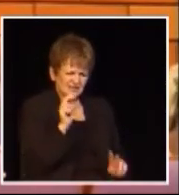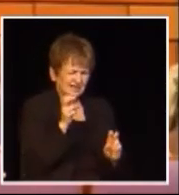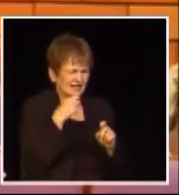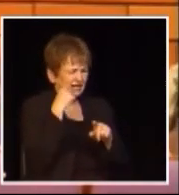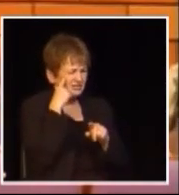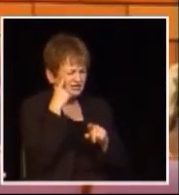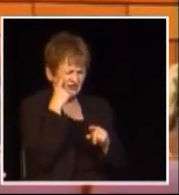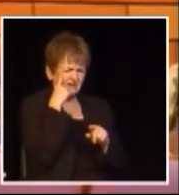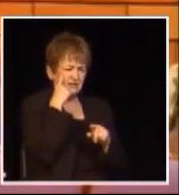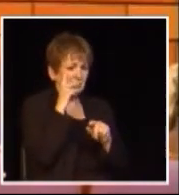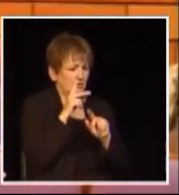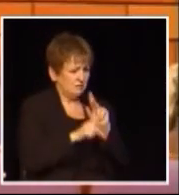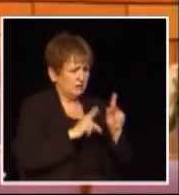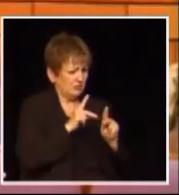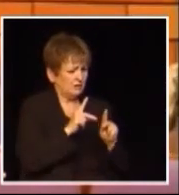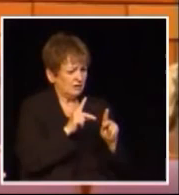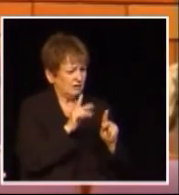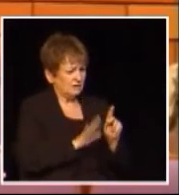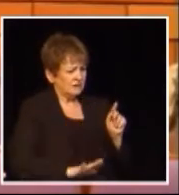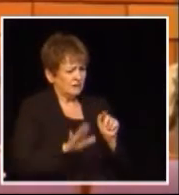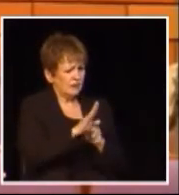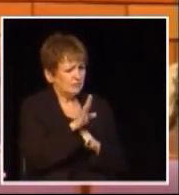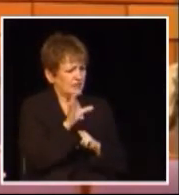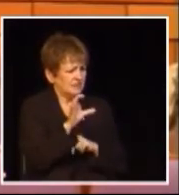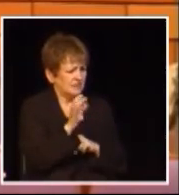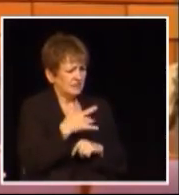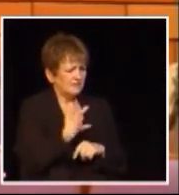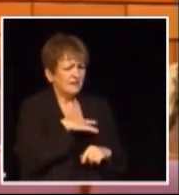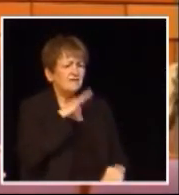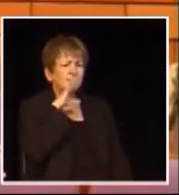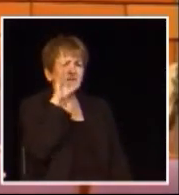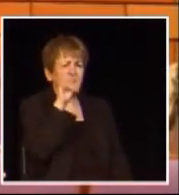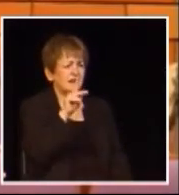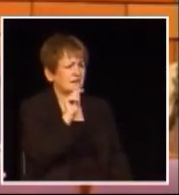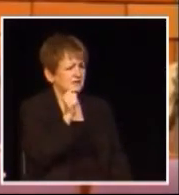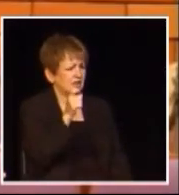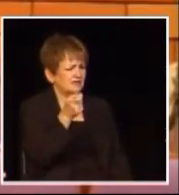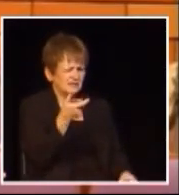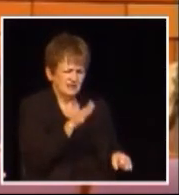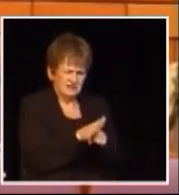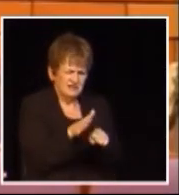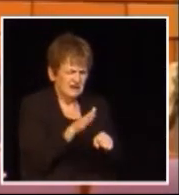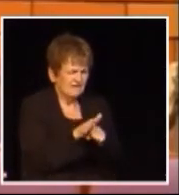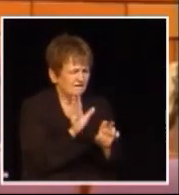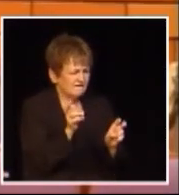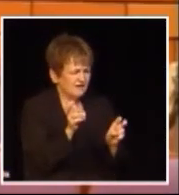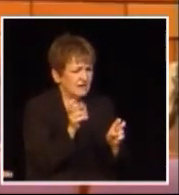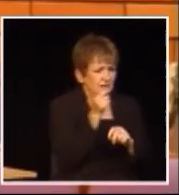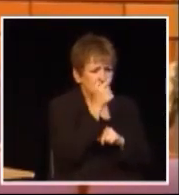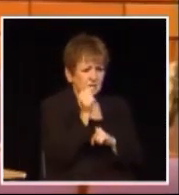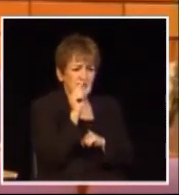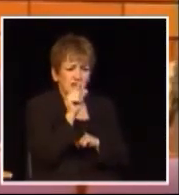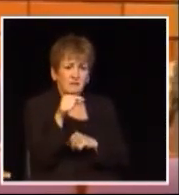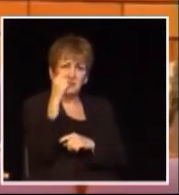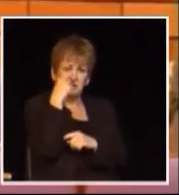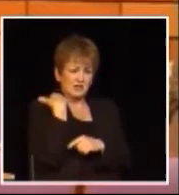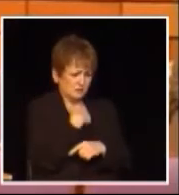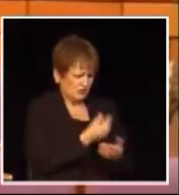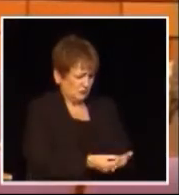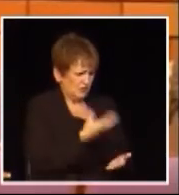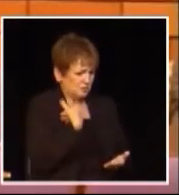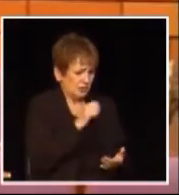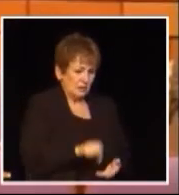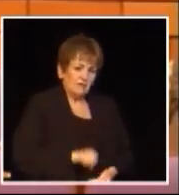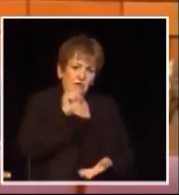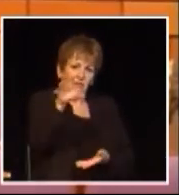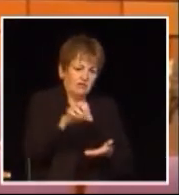having a like the HST I thought about people who in BC were just fed up of being taxed because the government thinks we have an